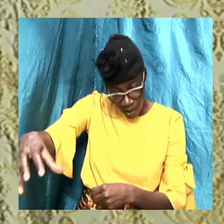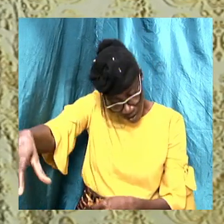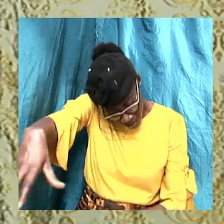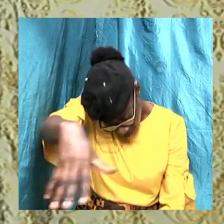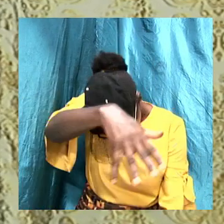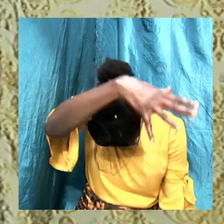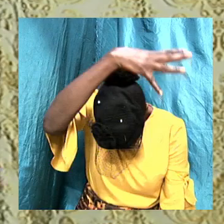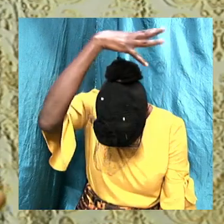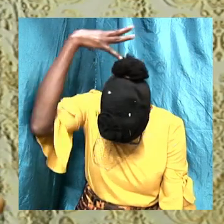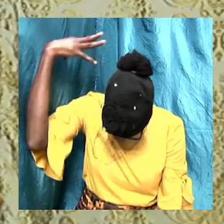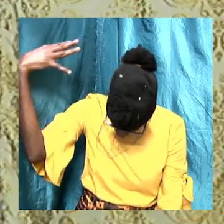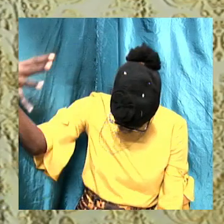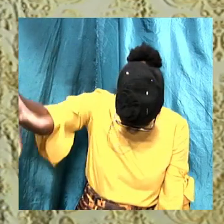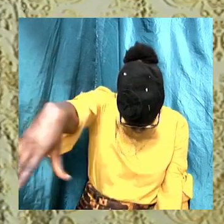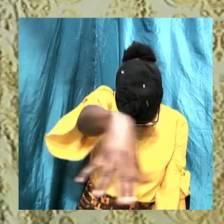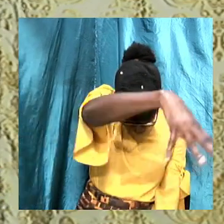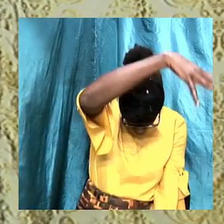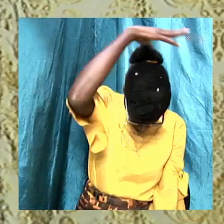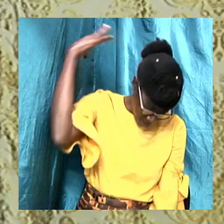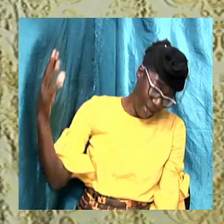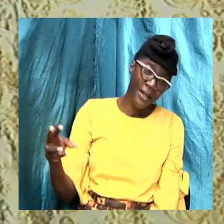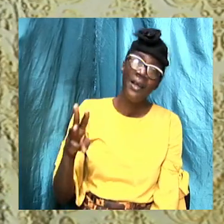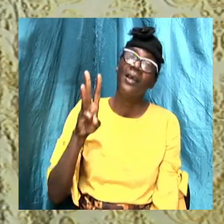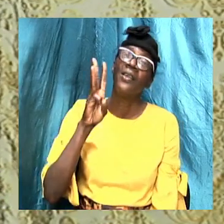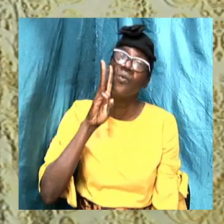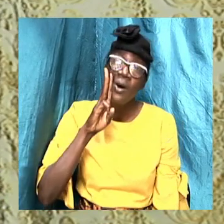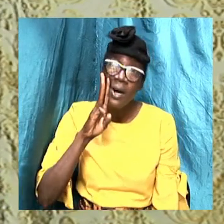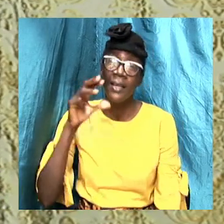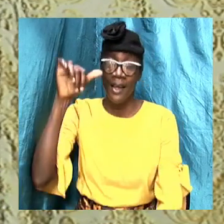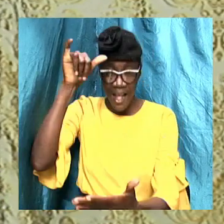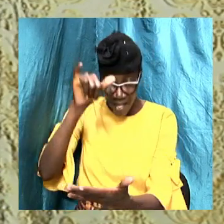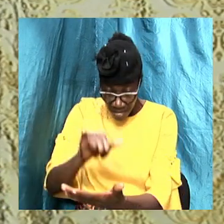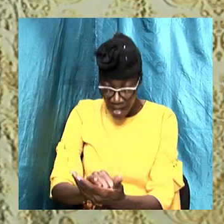That is what I am going to do